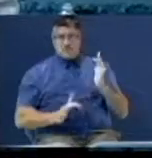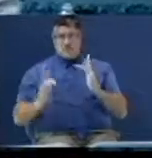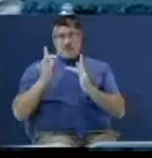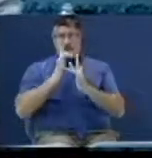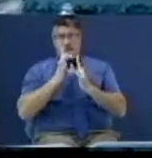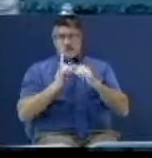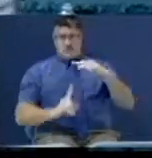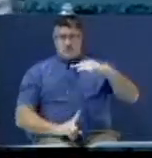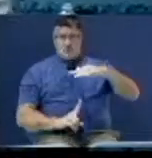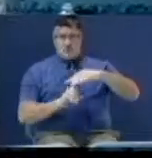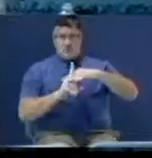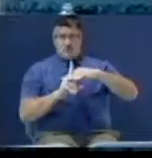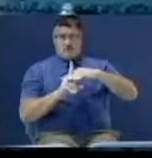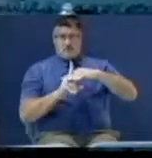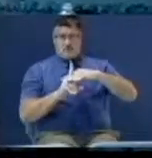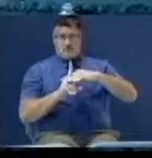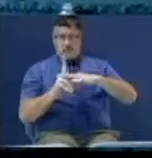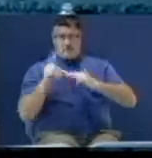Then lastly,